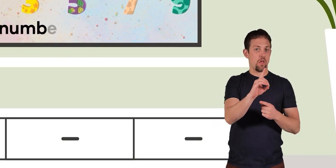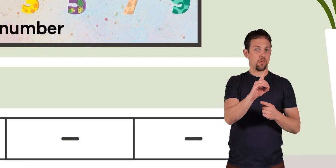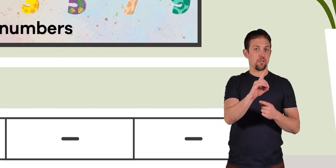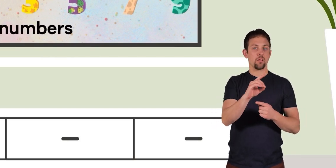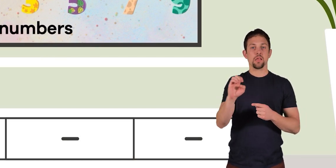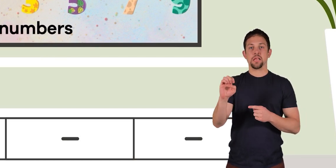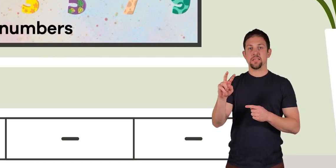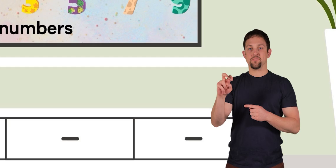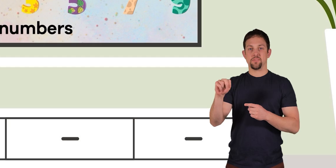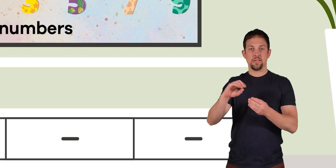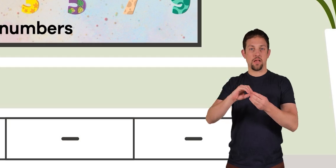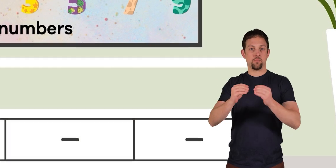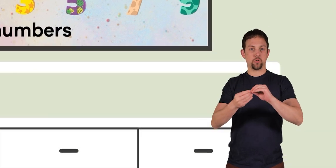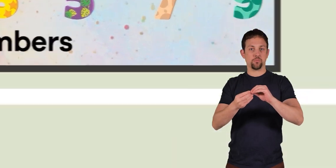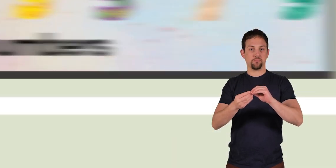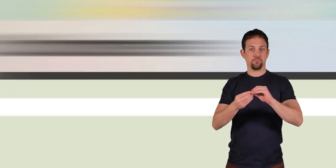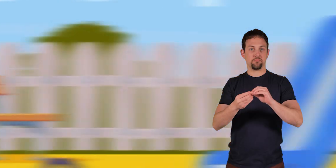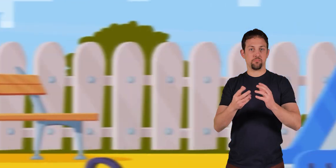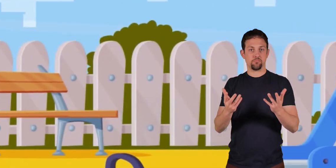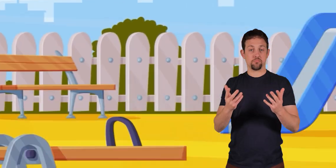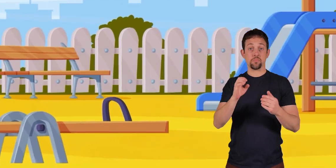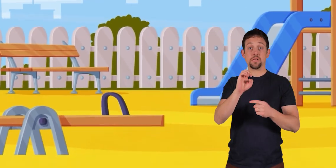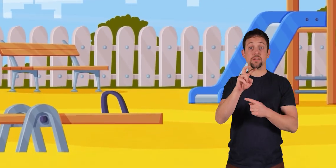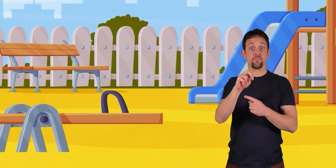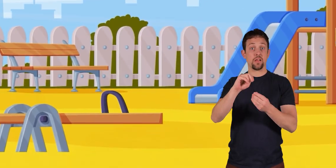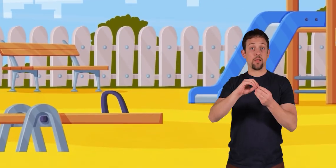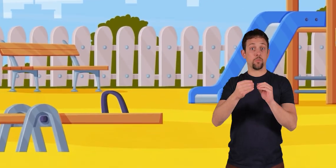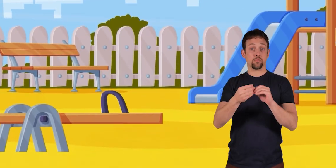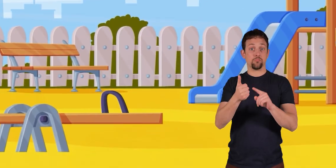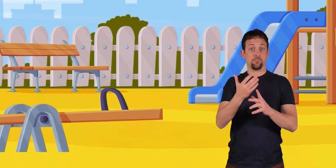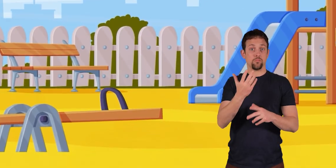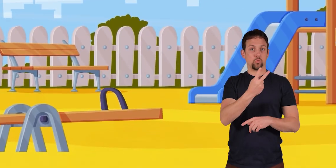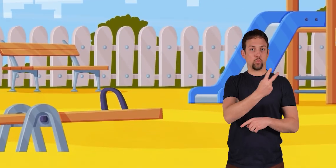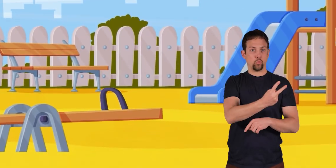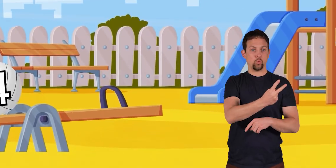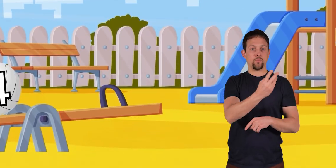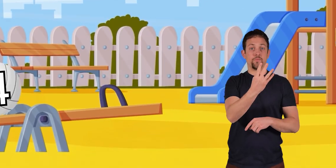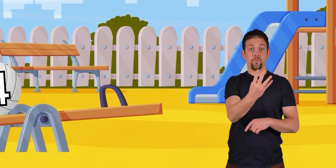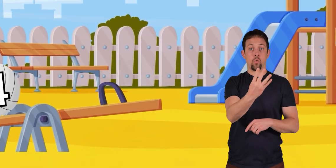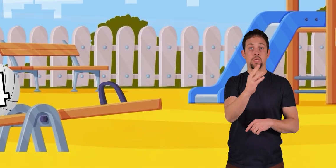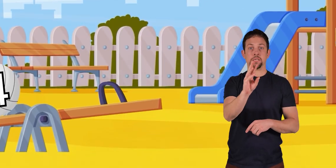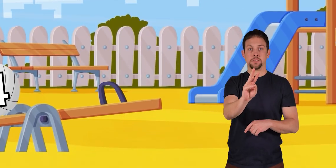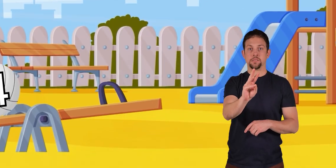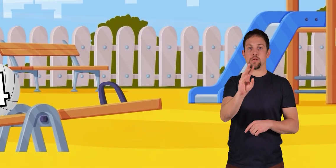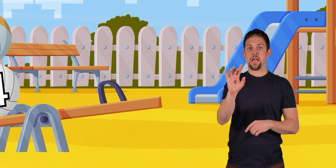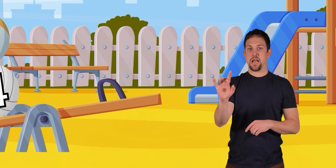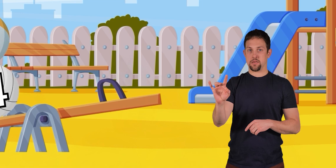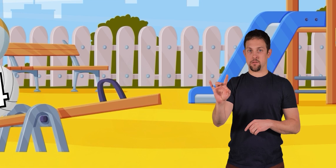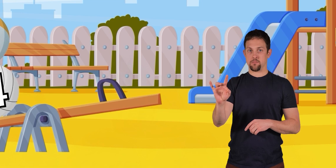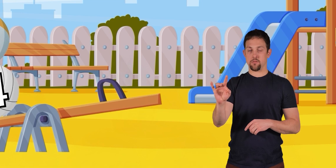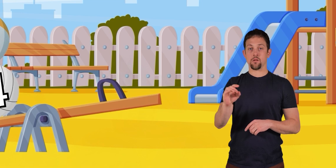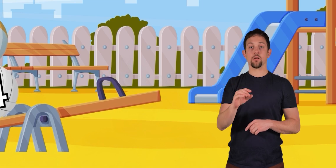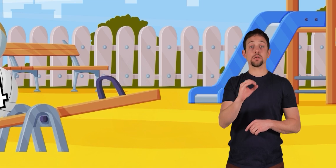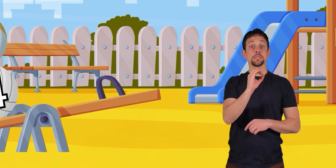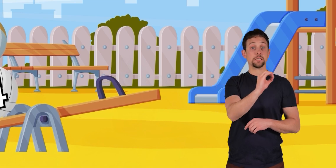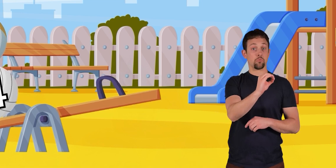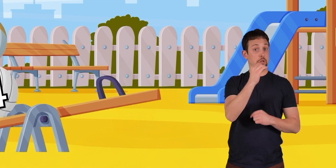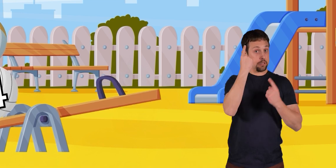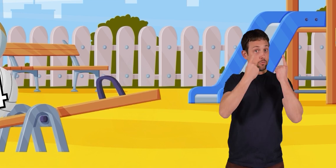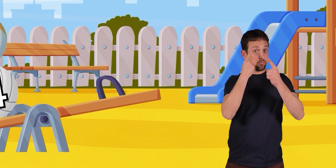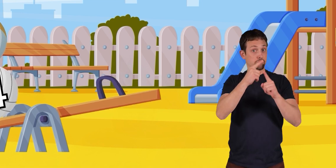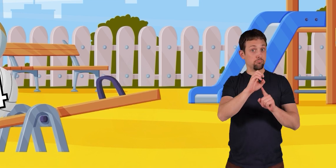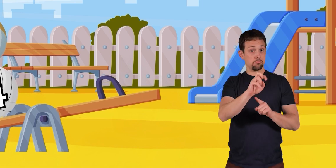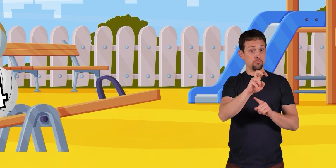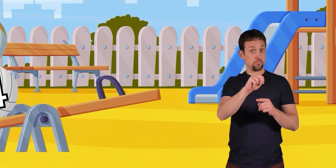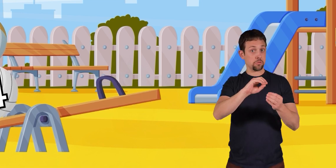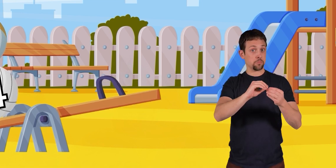odd numbers or even numbers. Even numbers are 2, 4, 6, and 8. Zero is